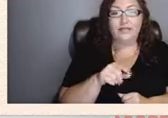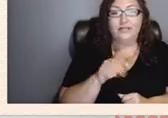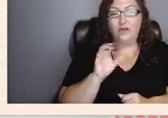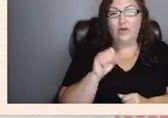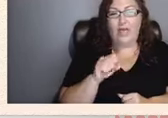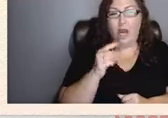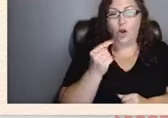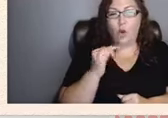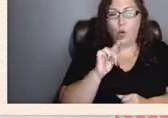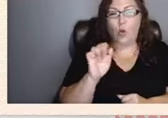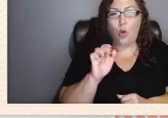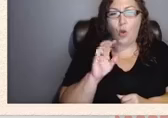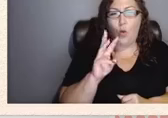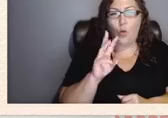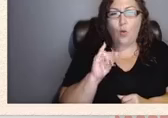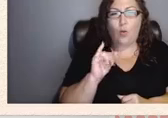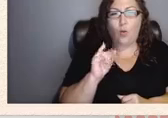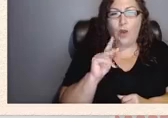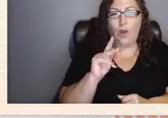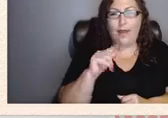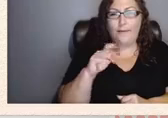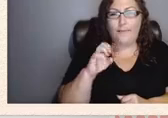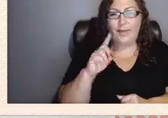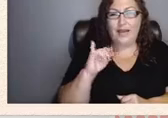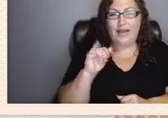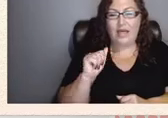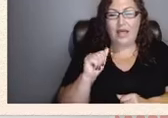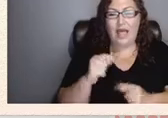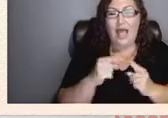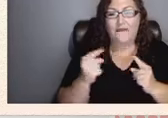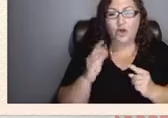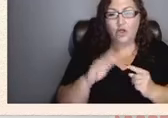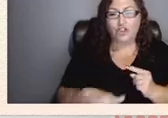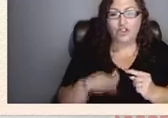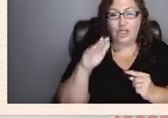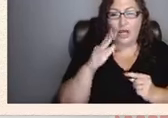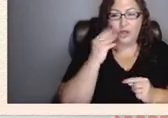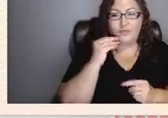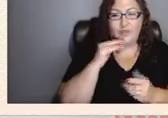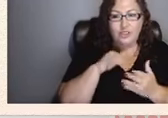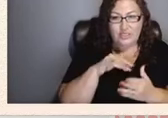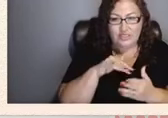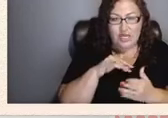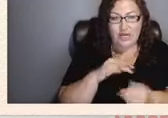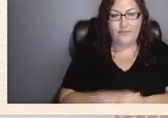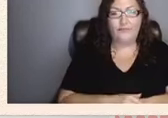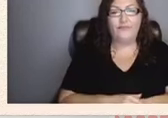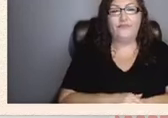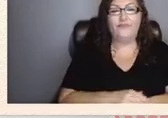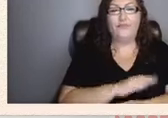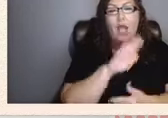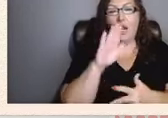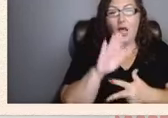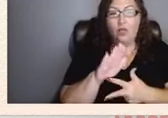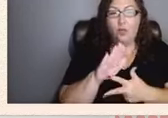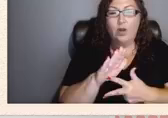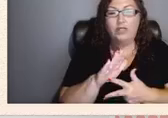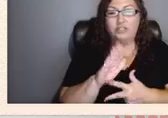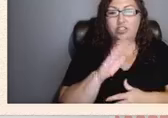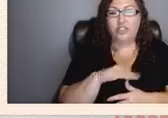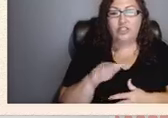wikipedia adverse childhood experiences study another one was